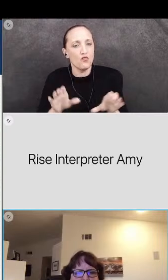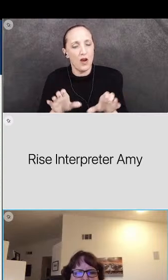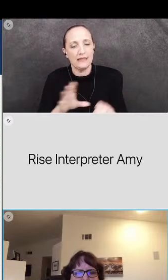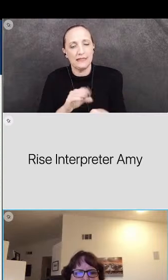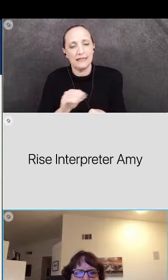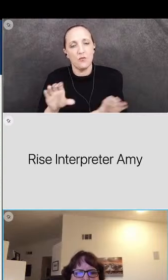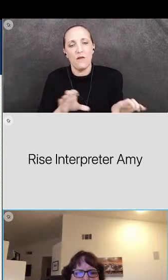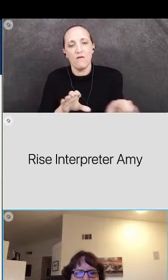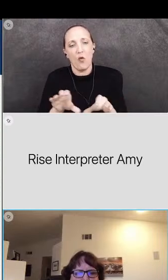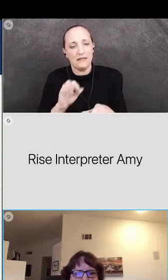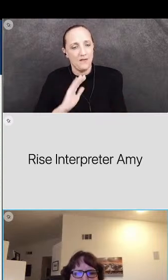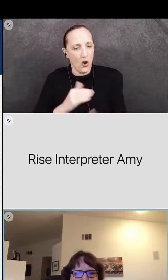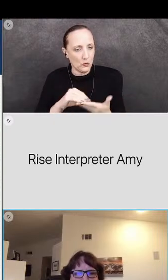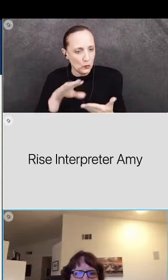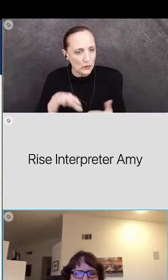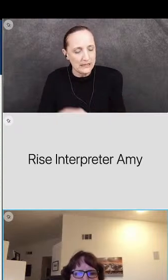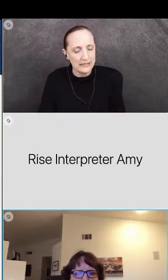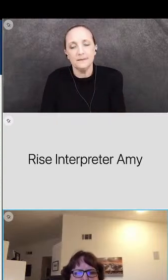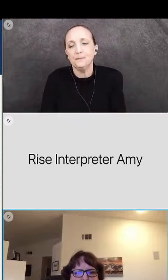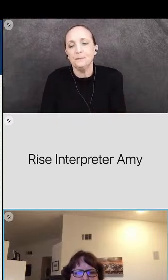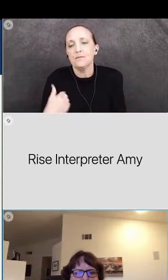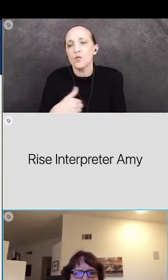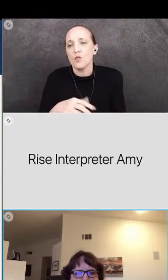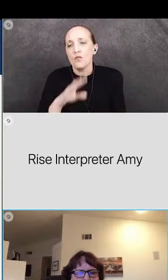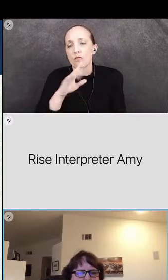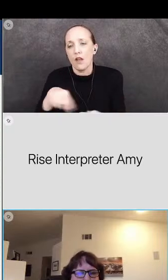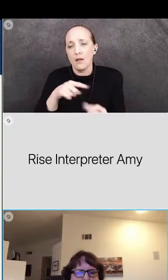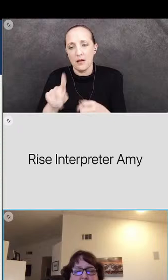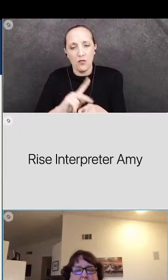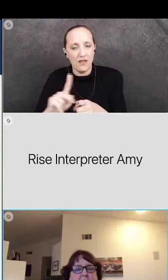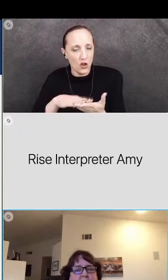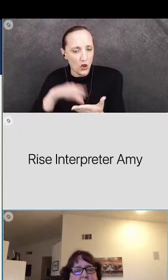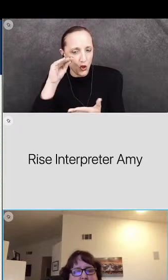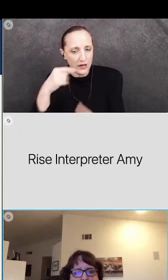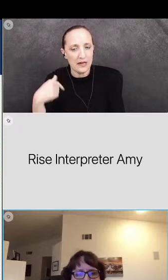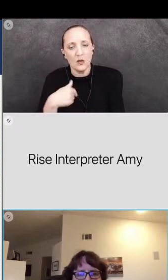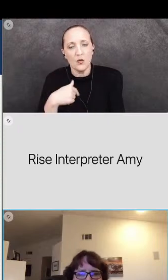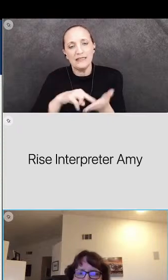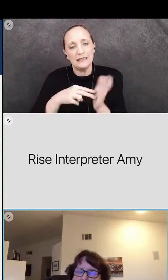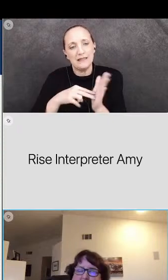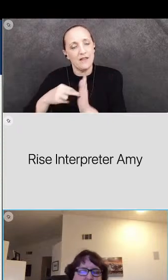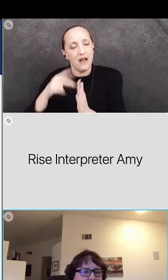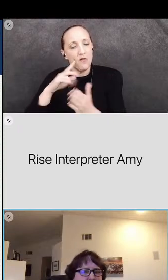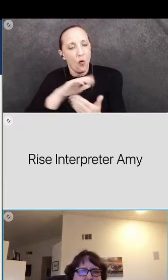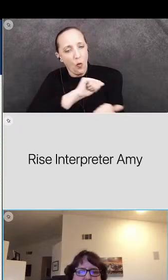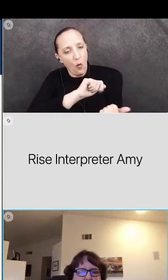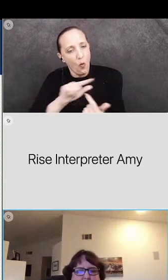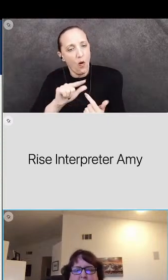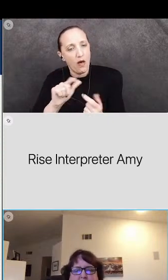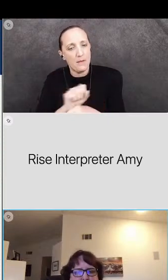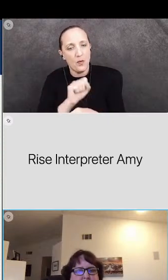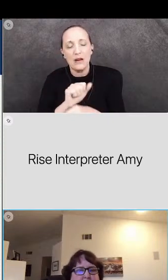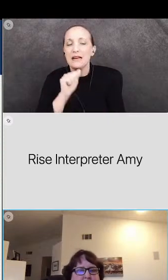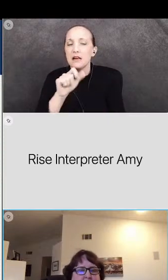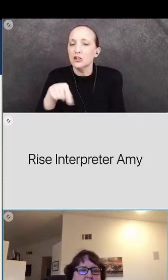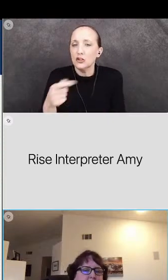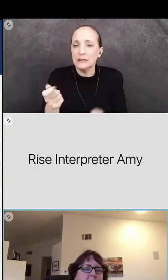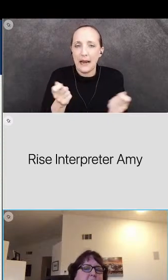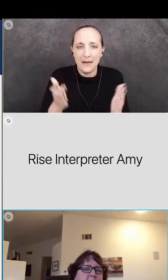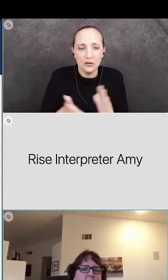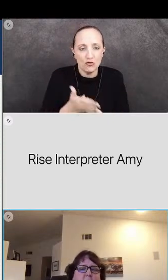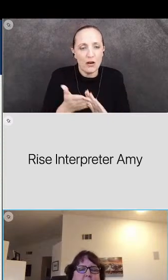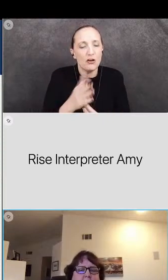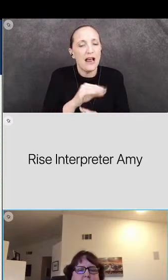our students so as we talked about professional learning we defined this for all employees not just administrators not just teachers